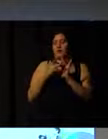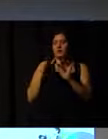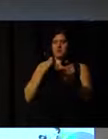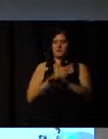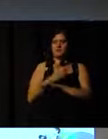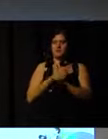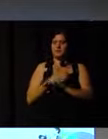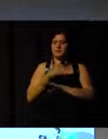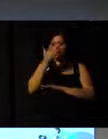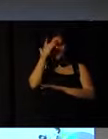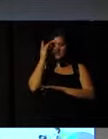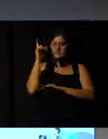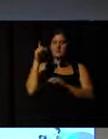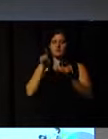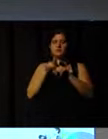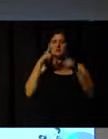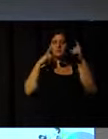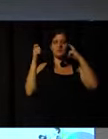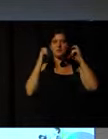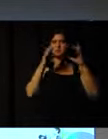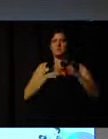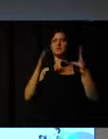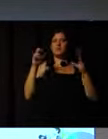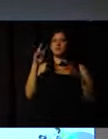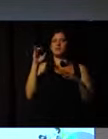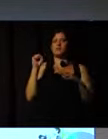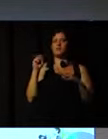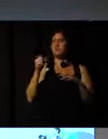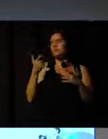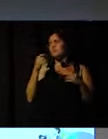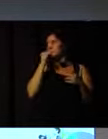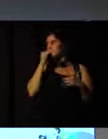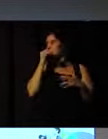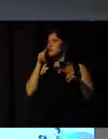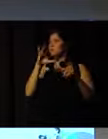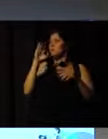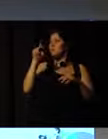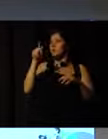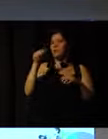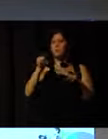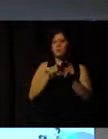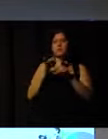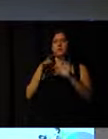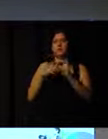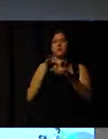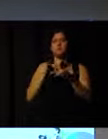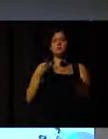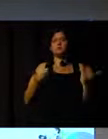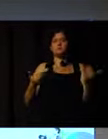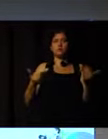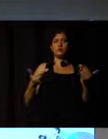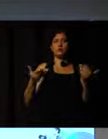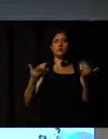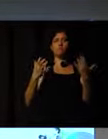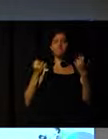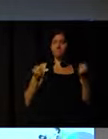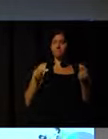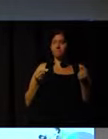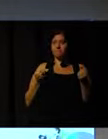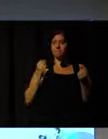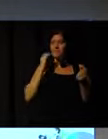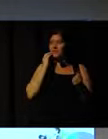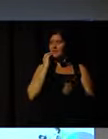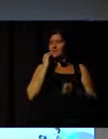path, it's a channel for entrance of people and ideas for great events such as Olympics and the